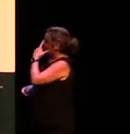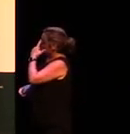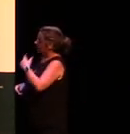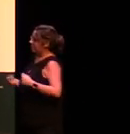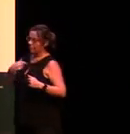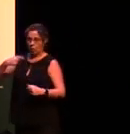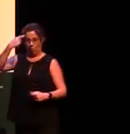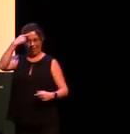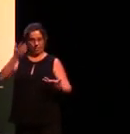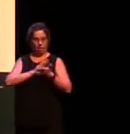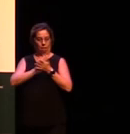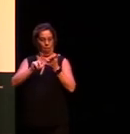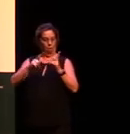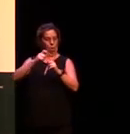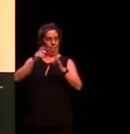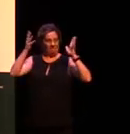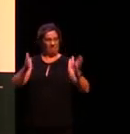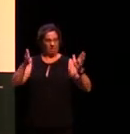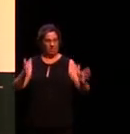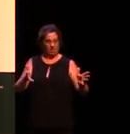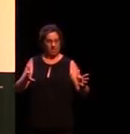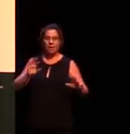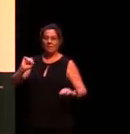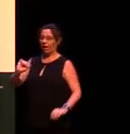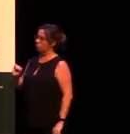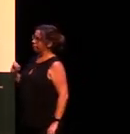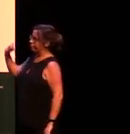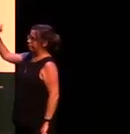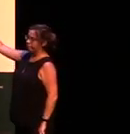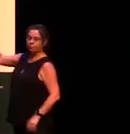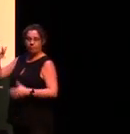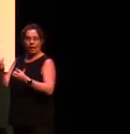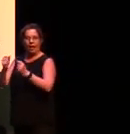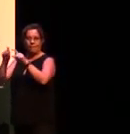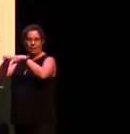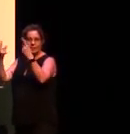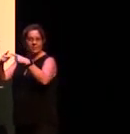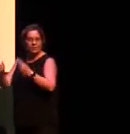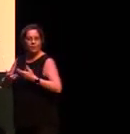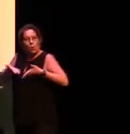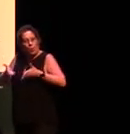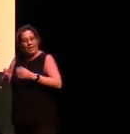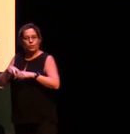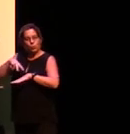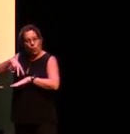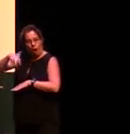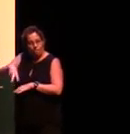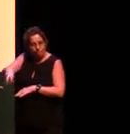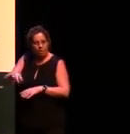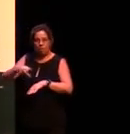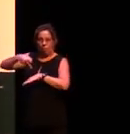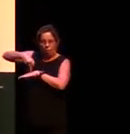we think of hopping as one action for the speakers have been in gunwok there's actually many many different ways to hop the way in which a